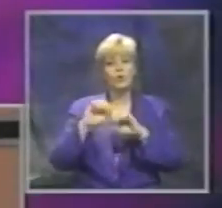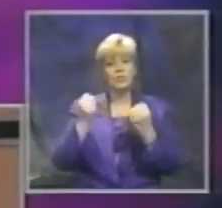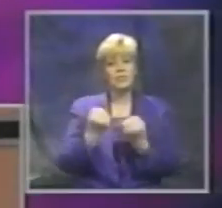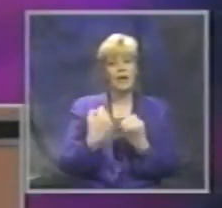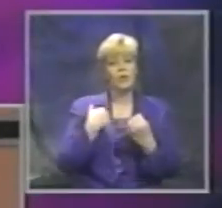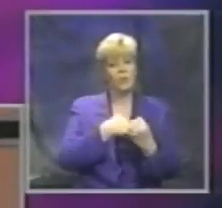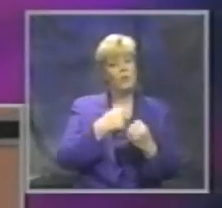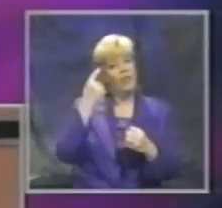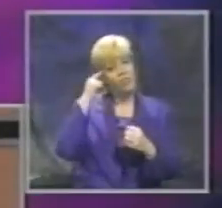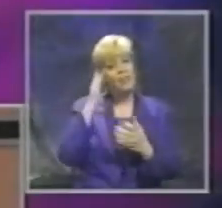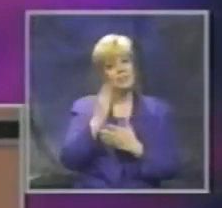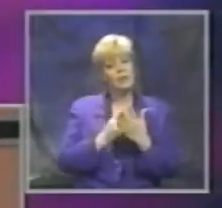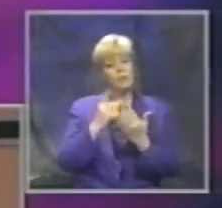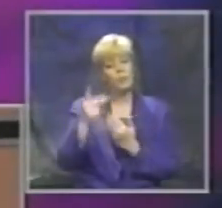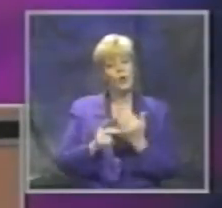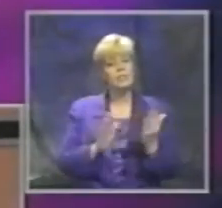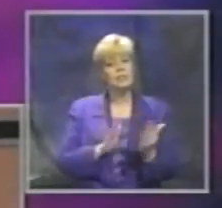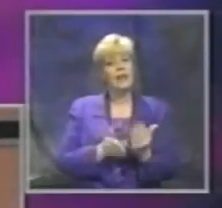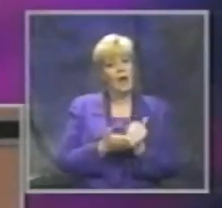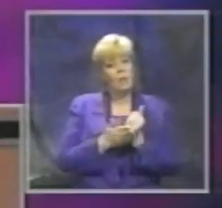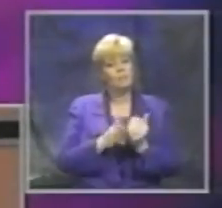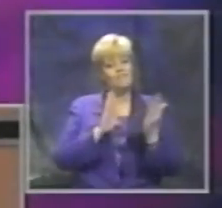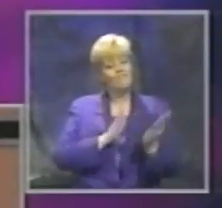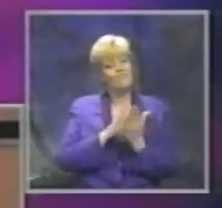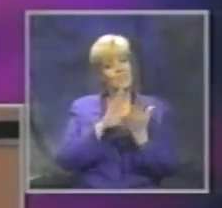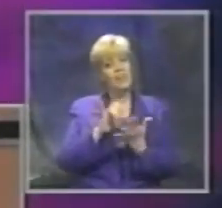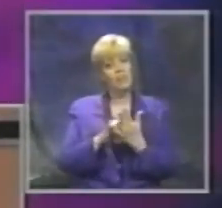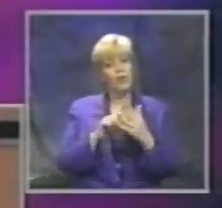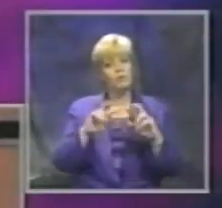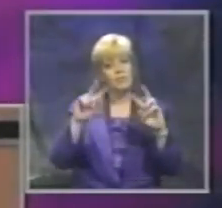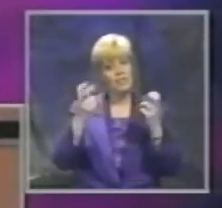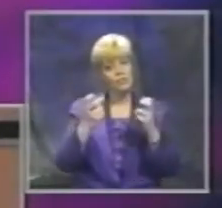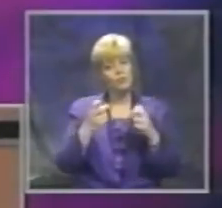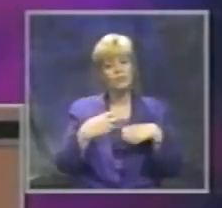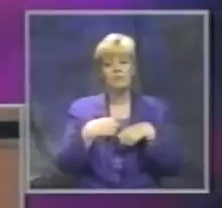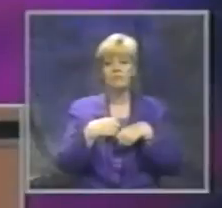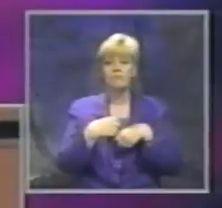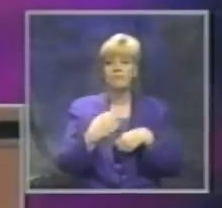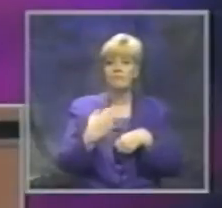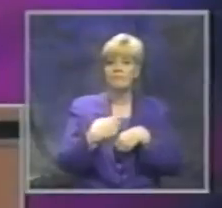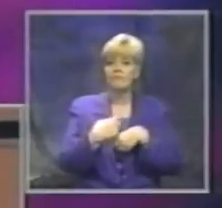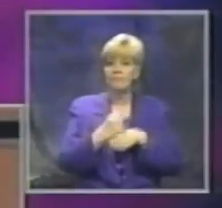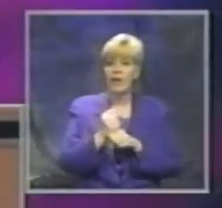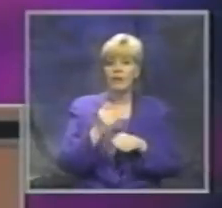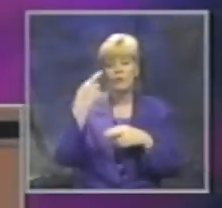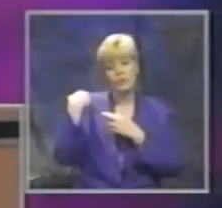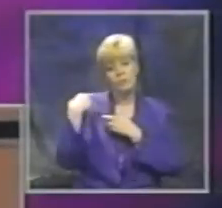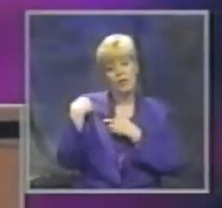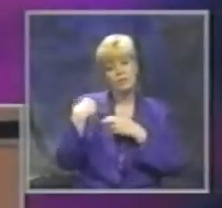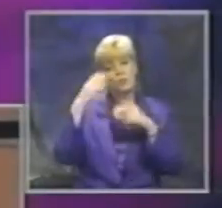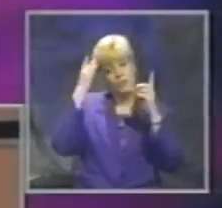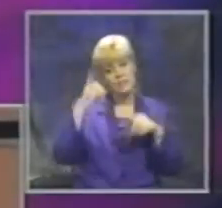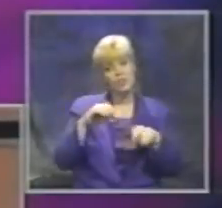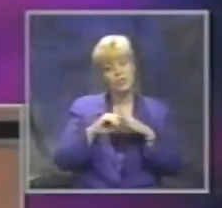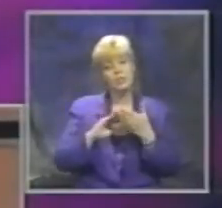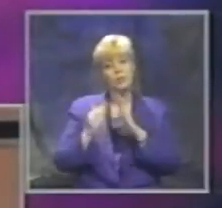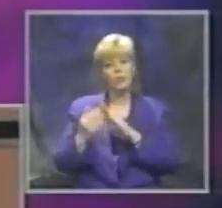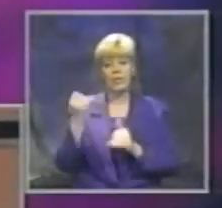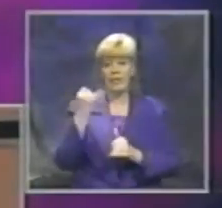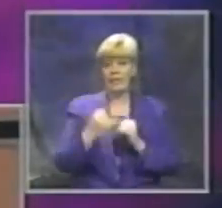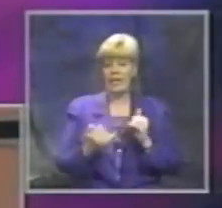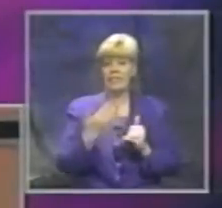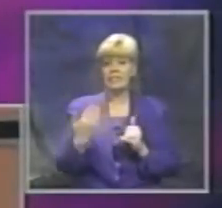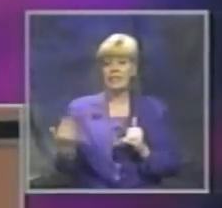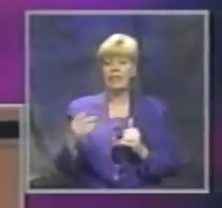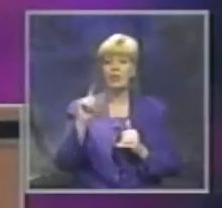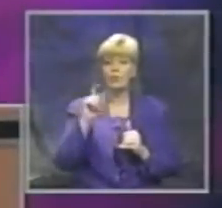will help them address those issues and understand the way they can make responsible decisions in the community. And then the last group, the health care providers, have always been